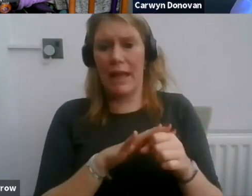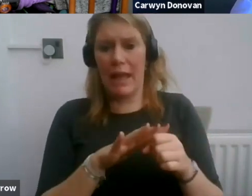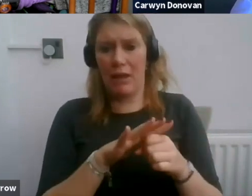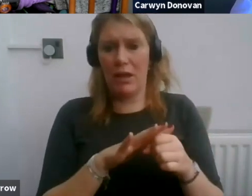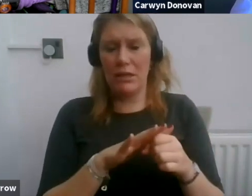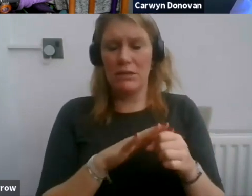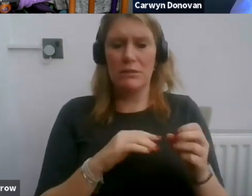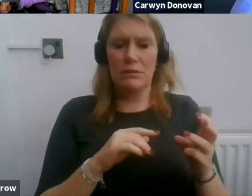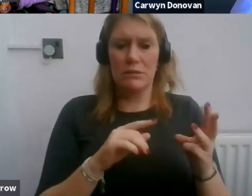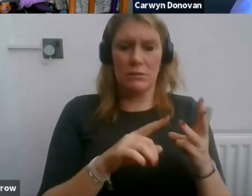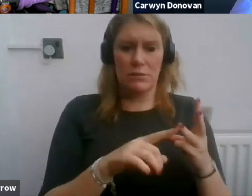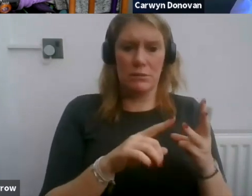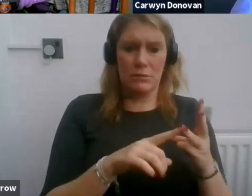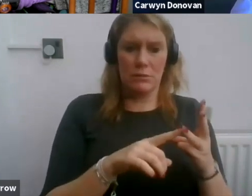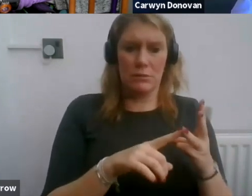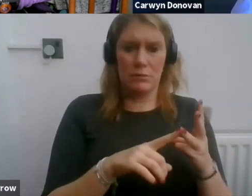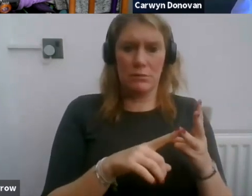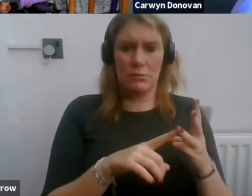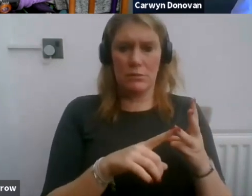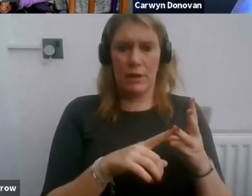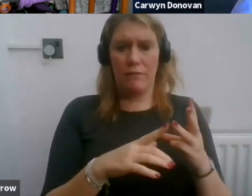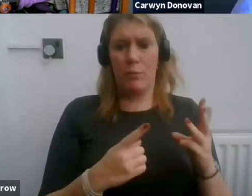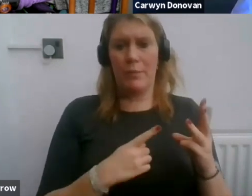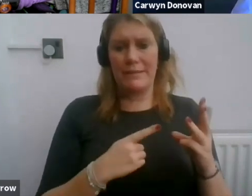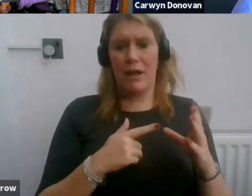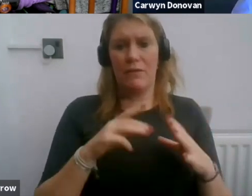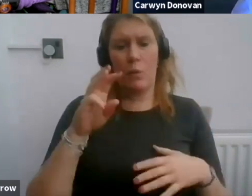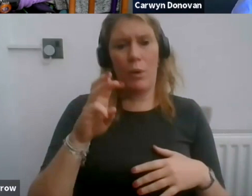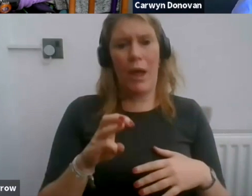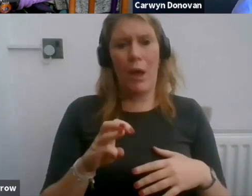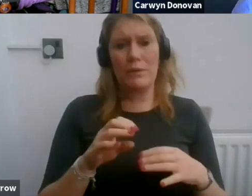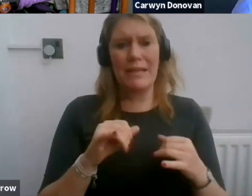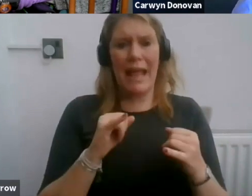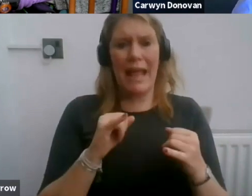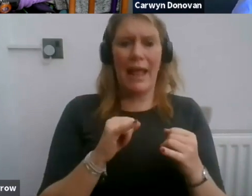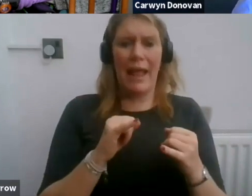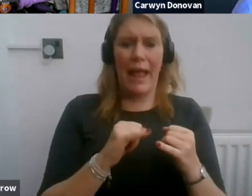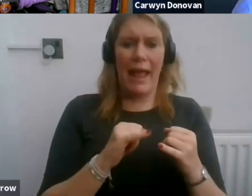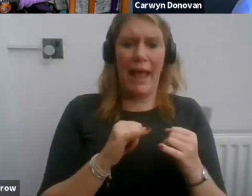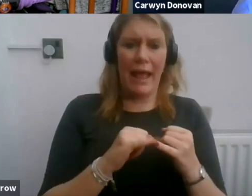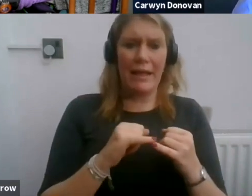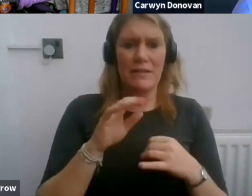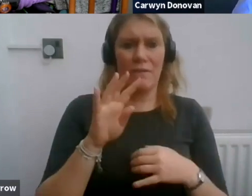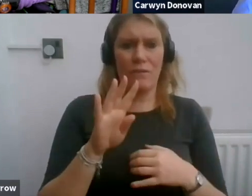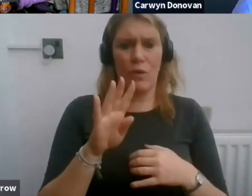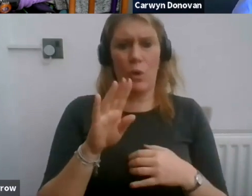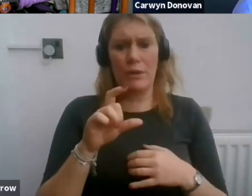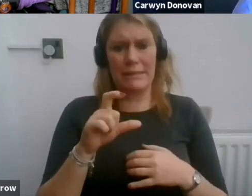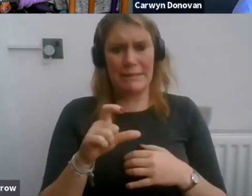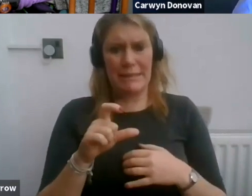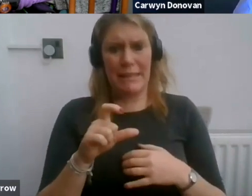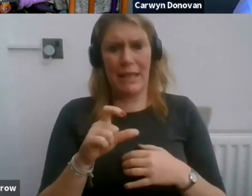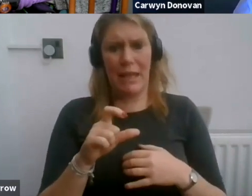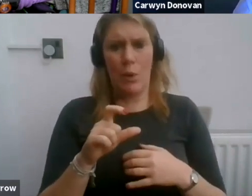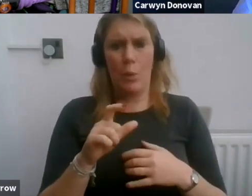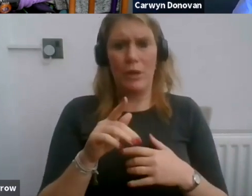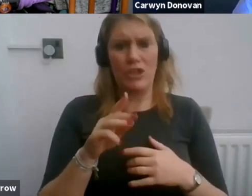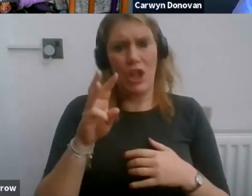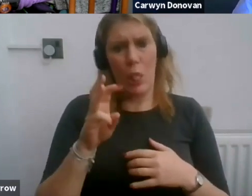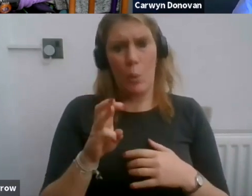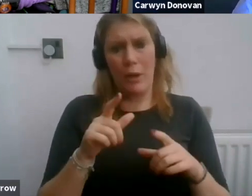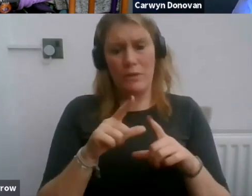More so for me here in Wales, S4C, which is the Welsh language channel, of course.